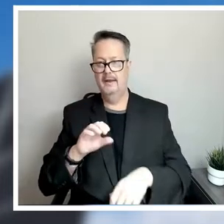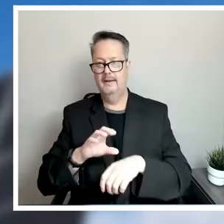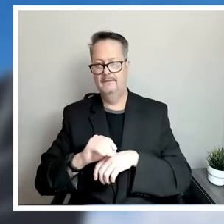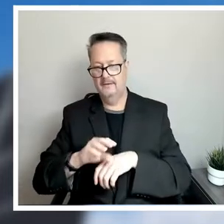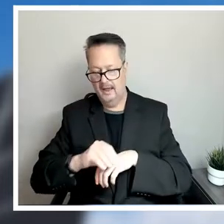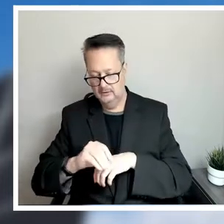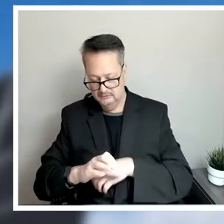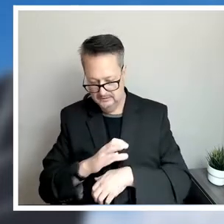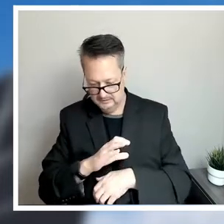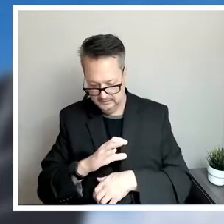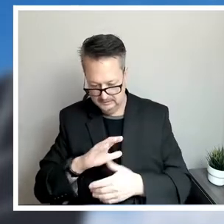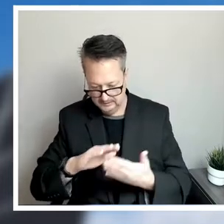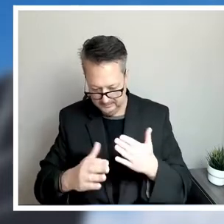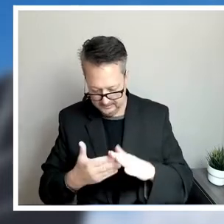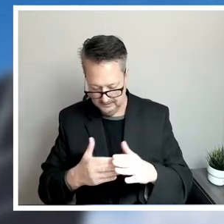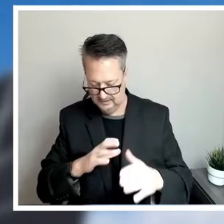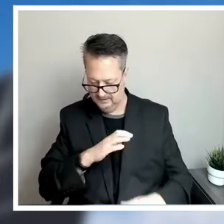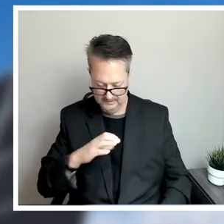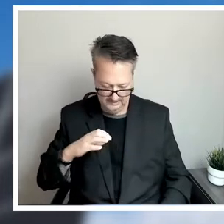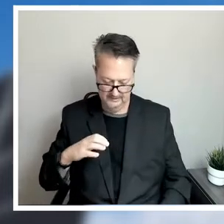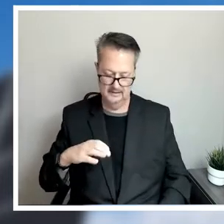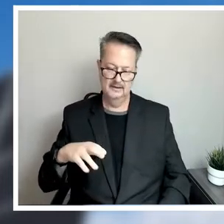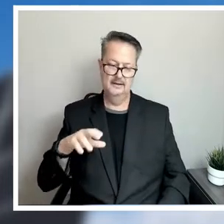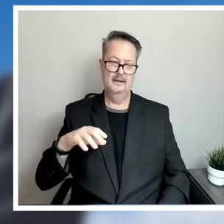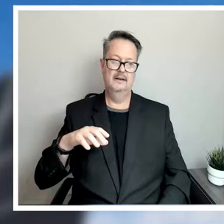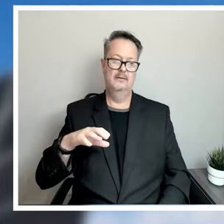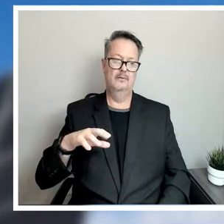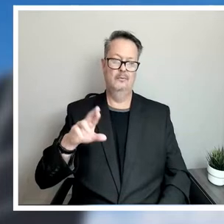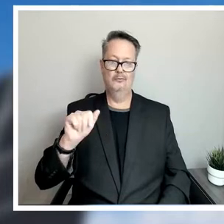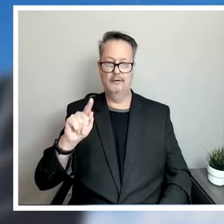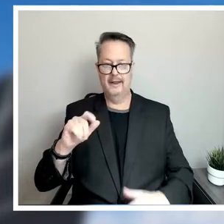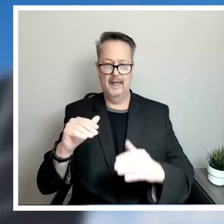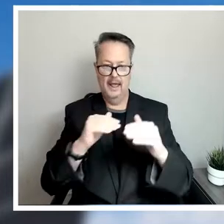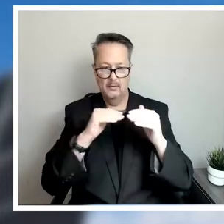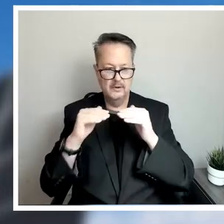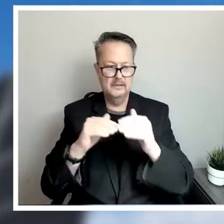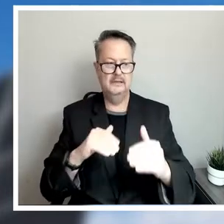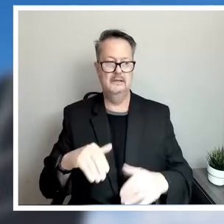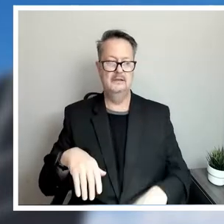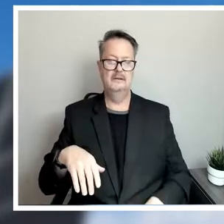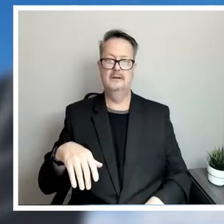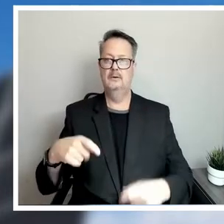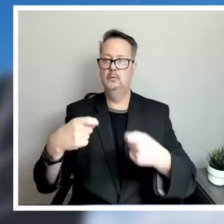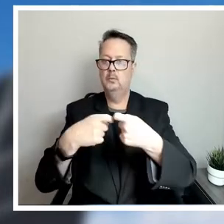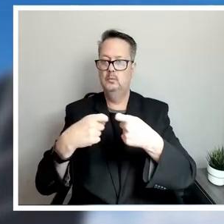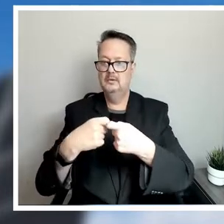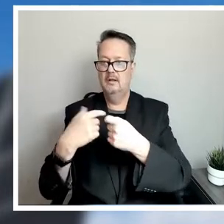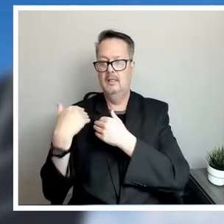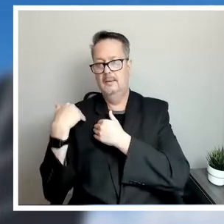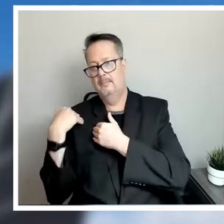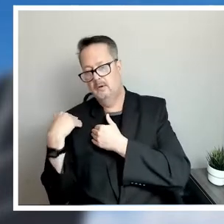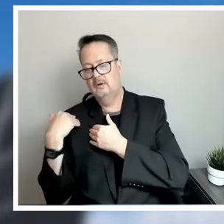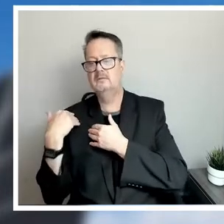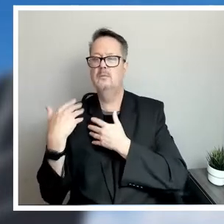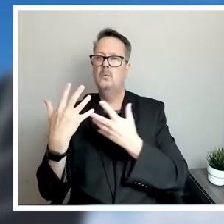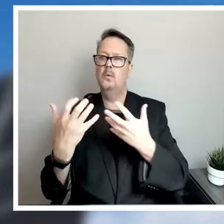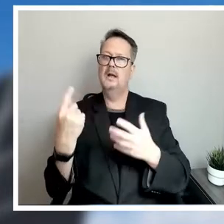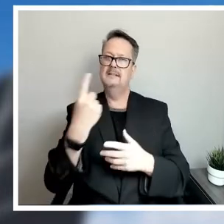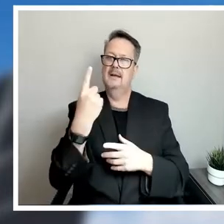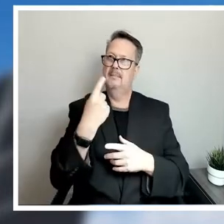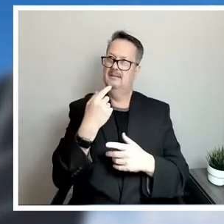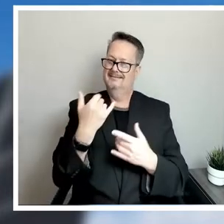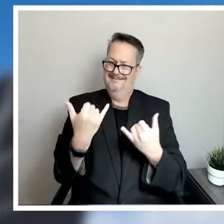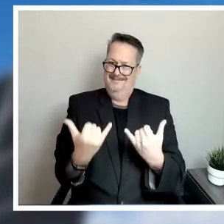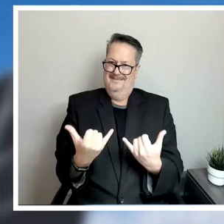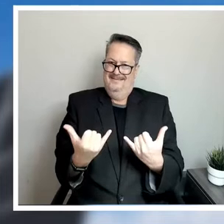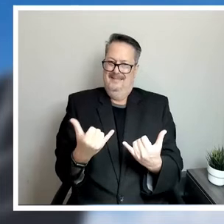council about rate equity and utility burden, things of that nature. Well, we wanted to do something in the near term because that is one of